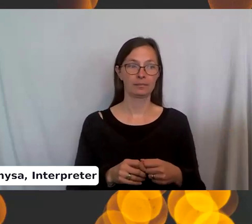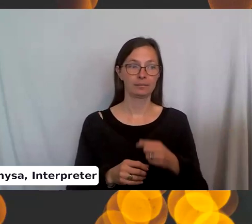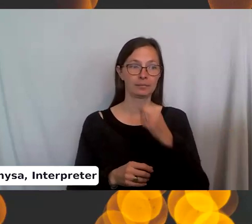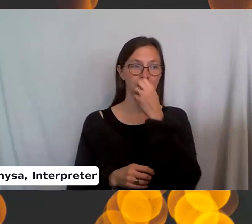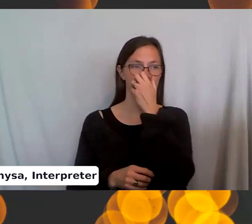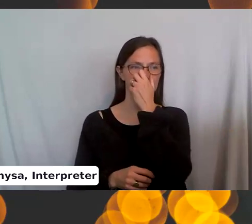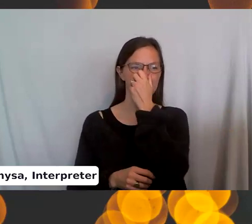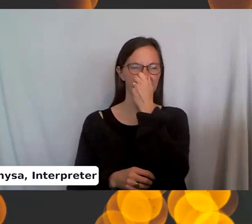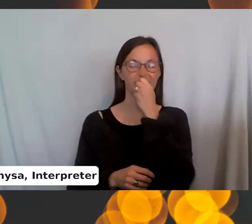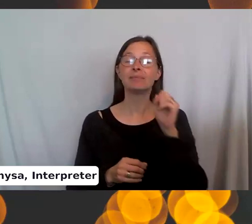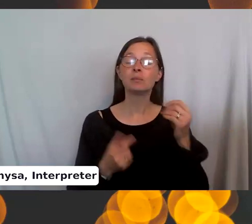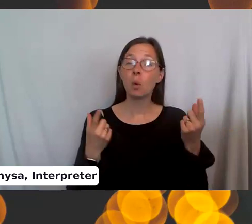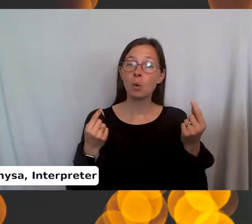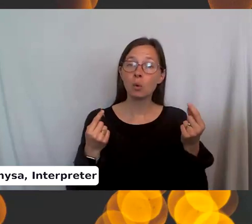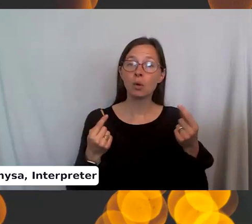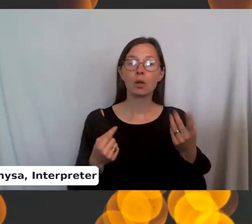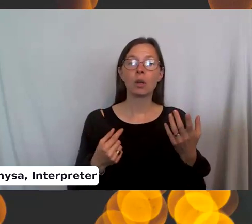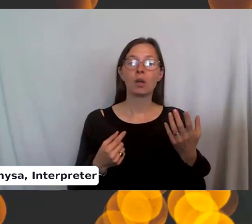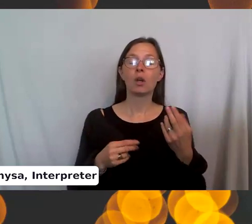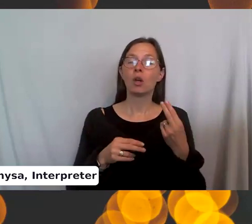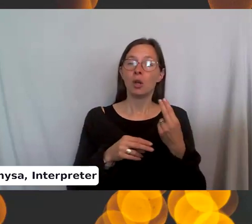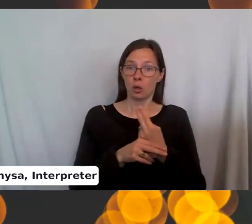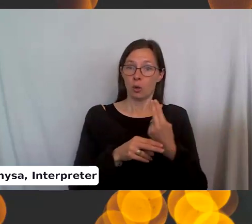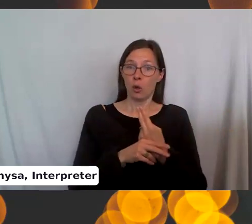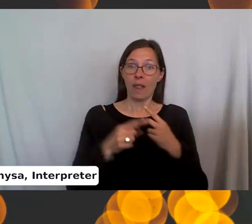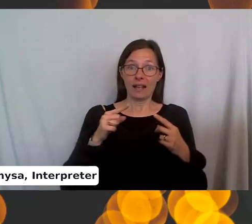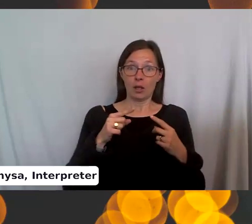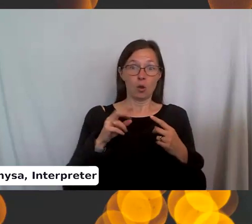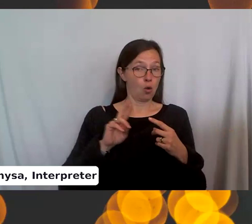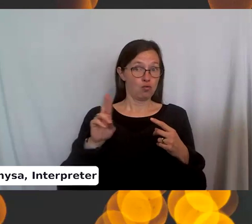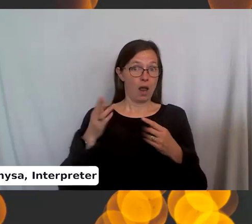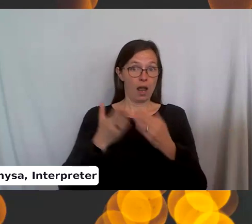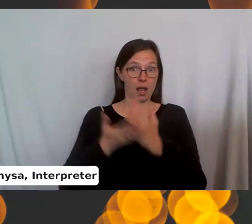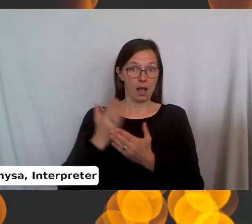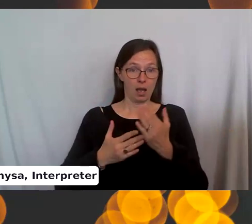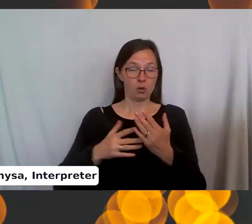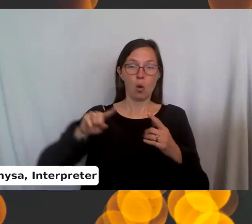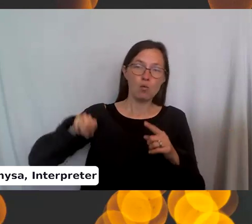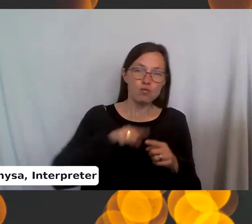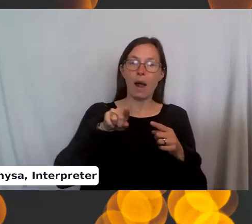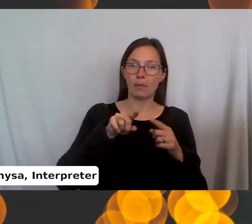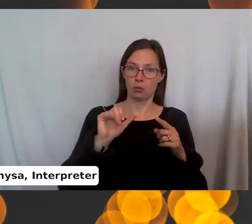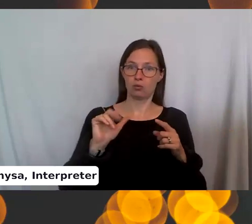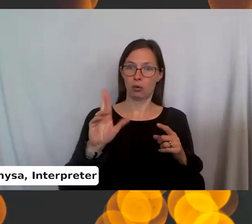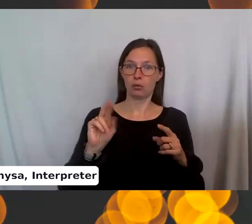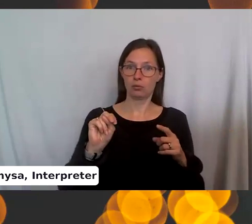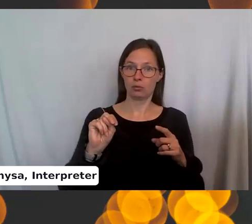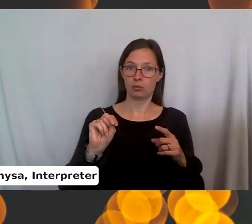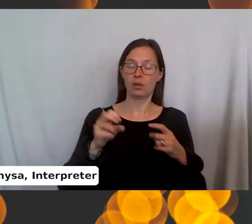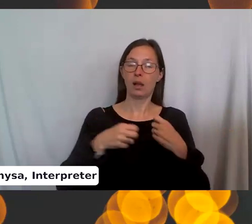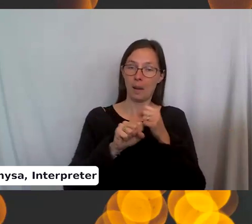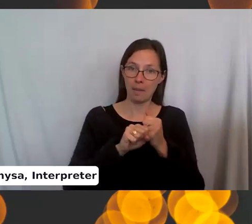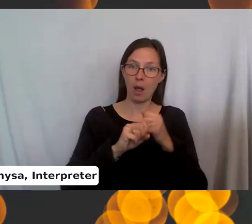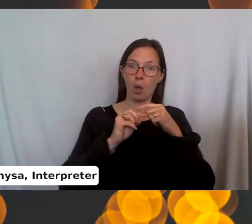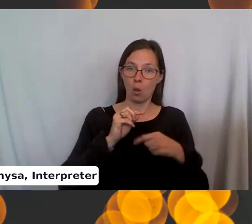basically what you're doing is you're using the needle on your right hand to grab the yarn, make it a loop